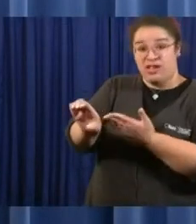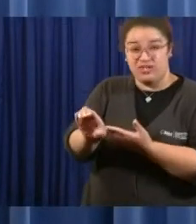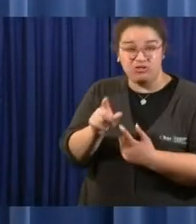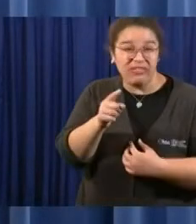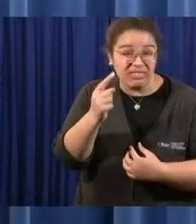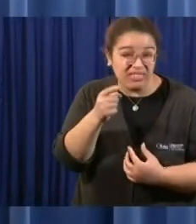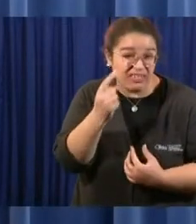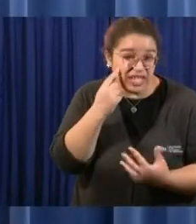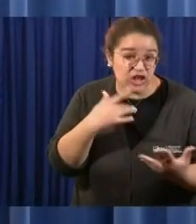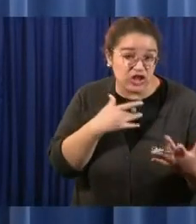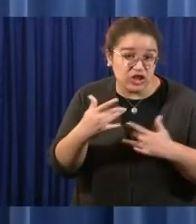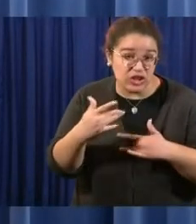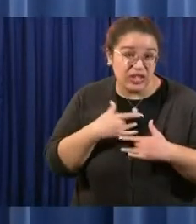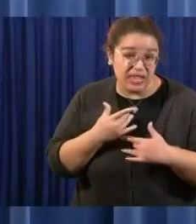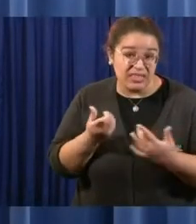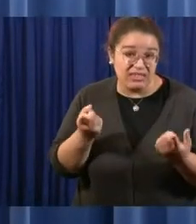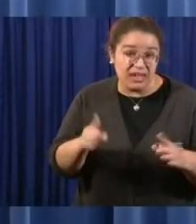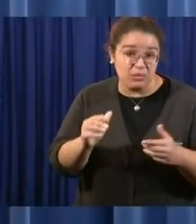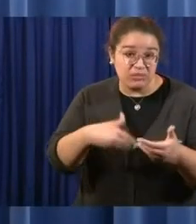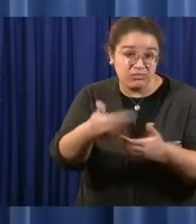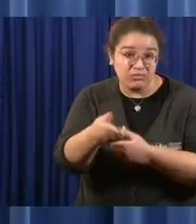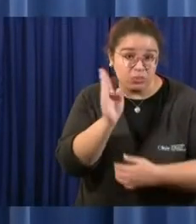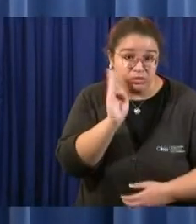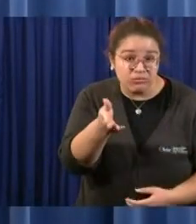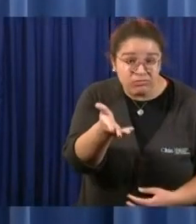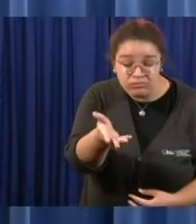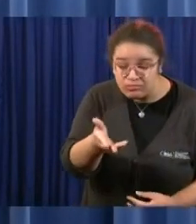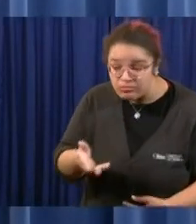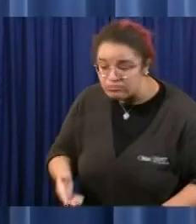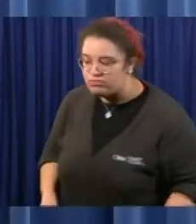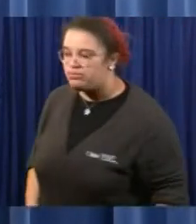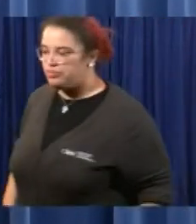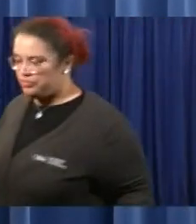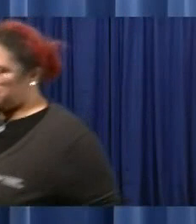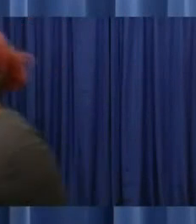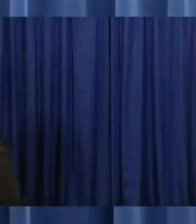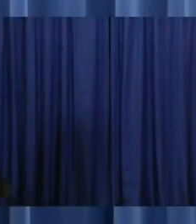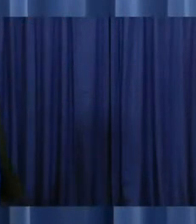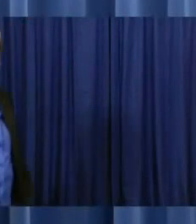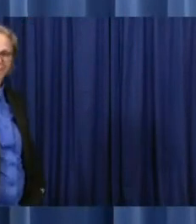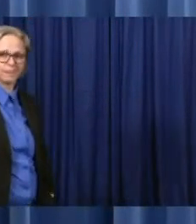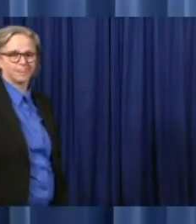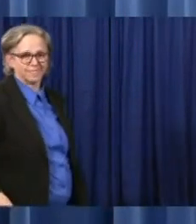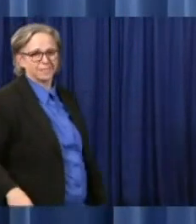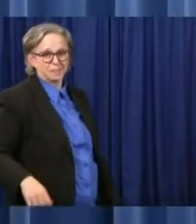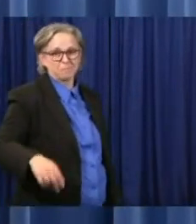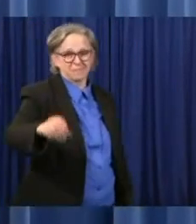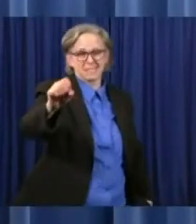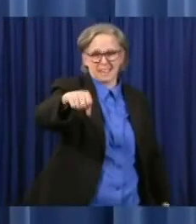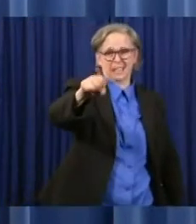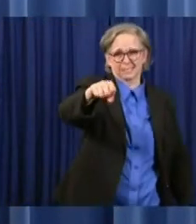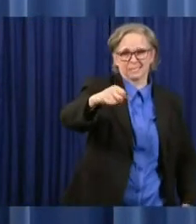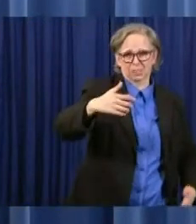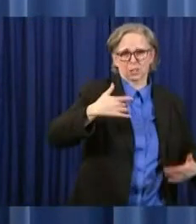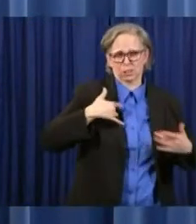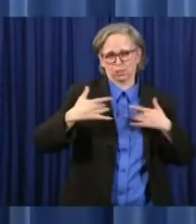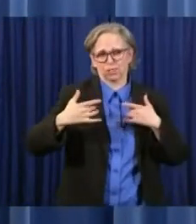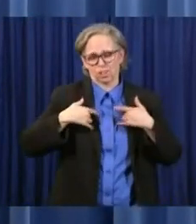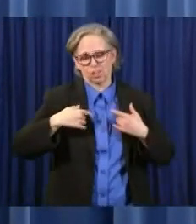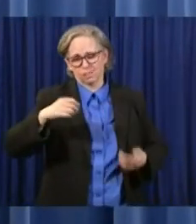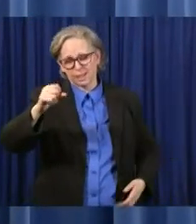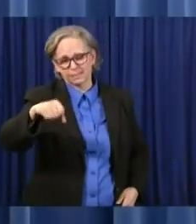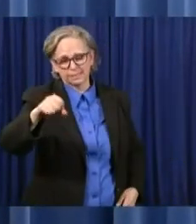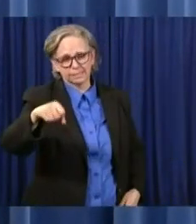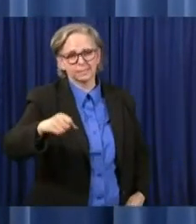Well, as far as your latter comment, of course, um, you know, I certainly have concern about that. I have concern about, uh, every school